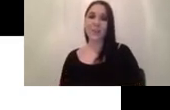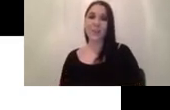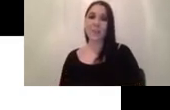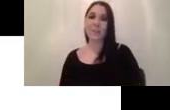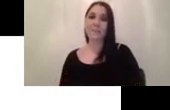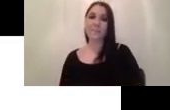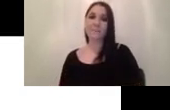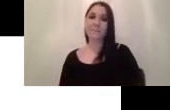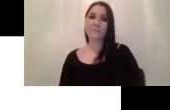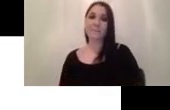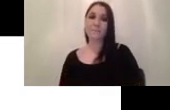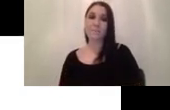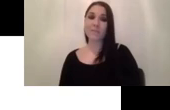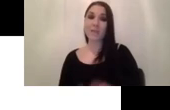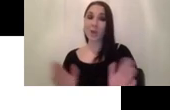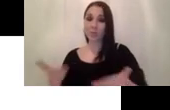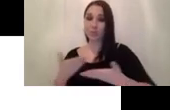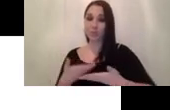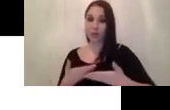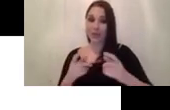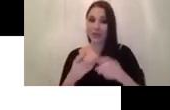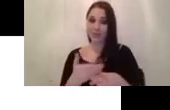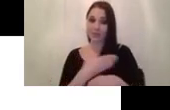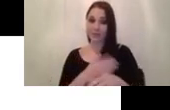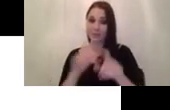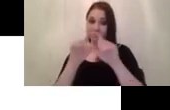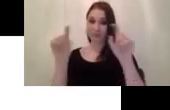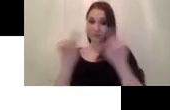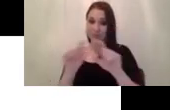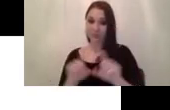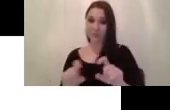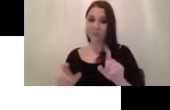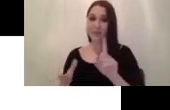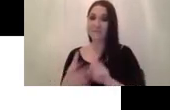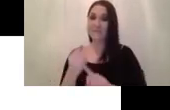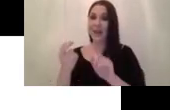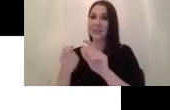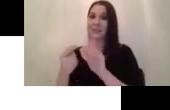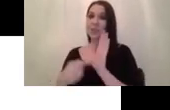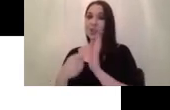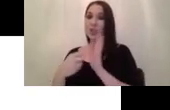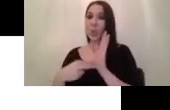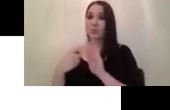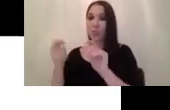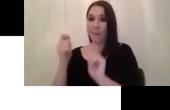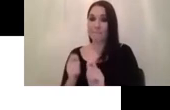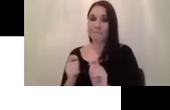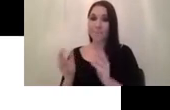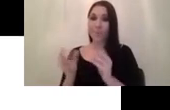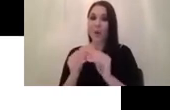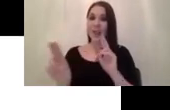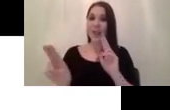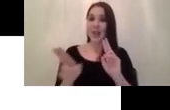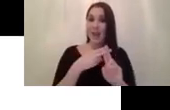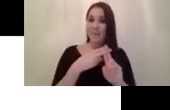get a pre-trained weights and then you fine tune them with your label data and